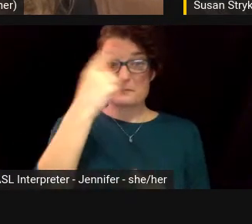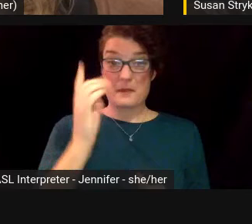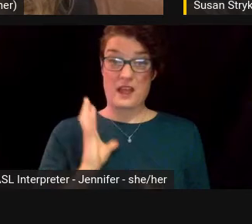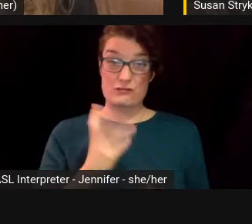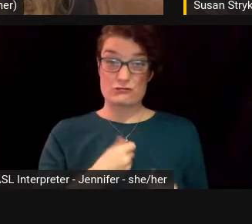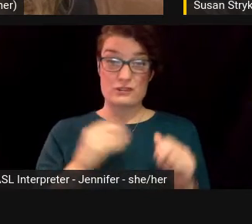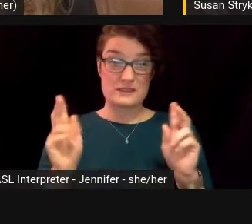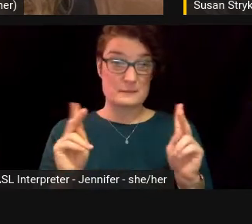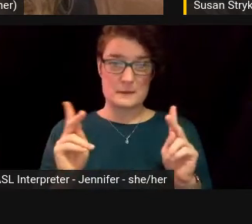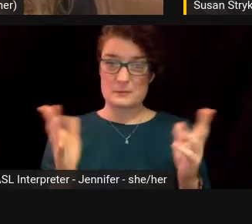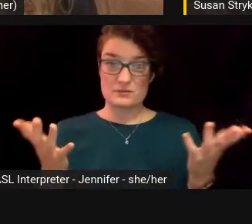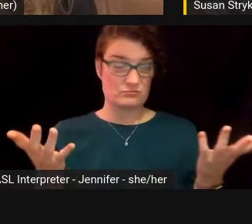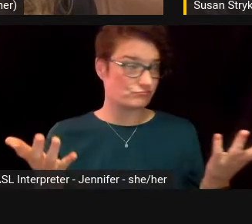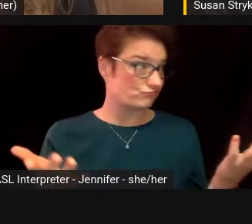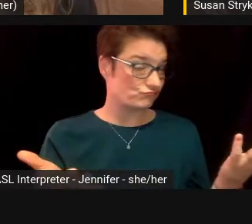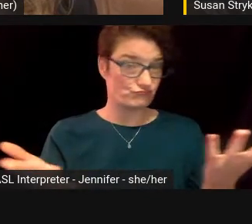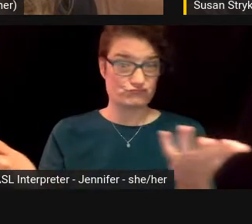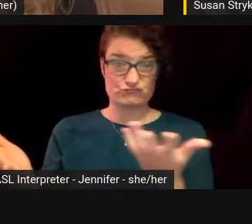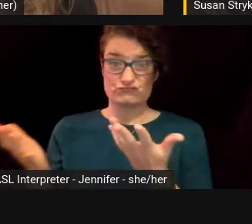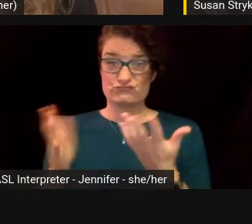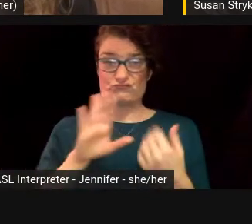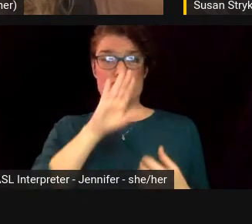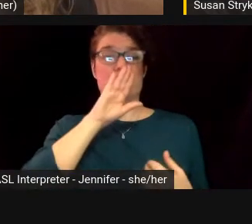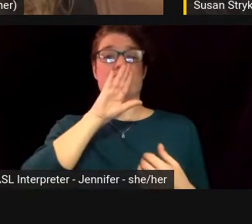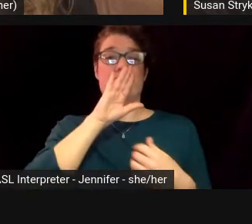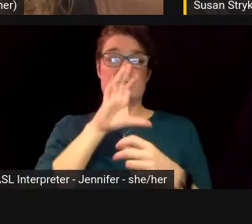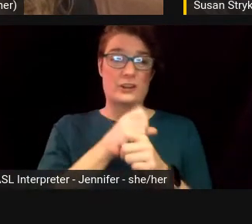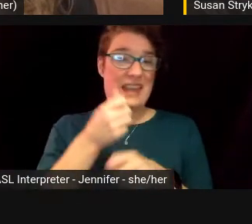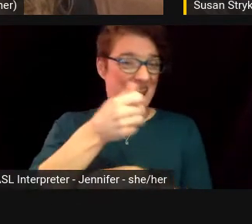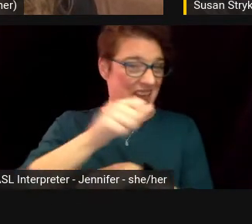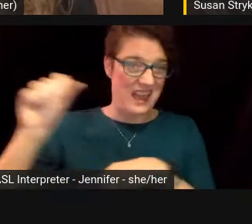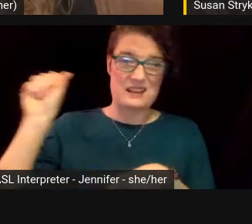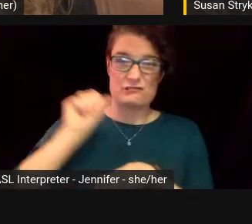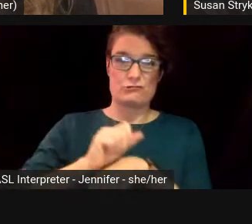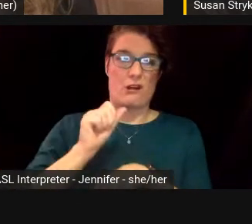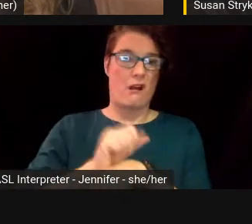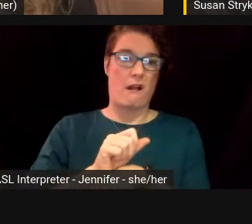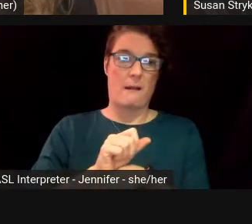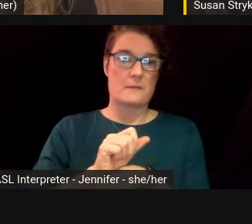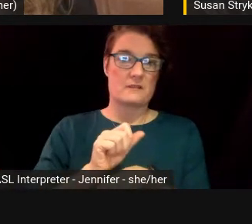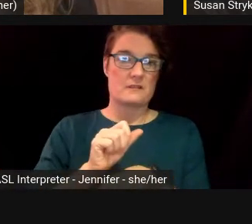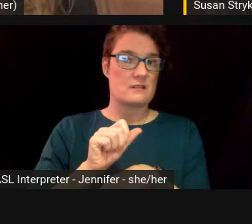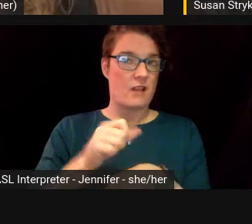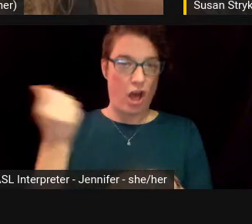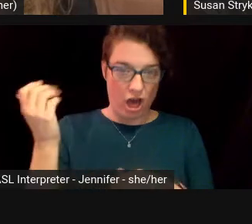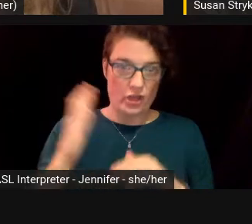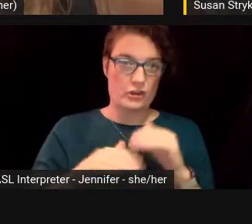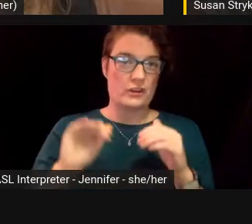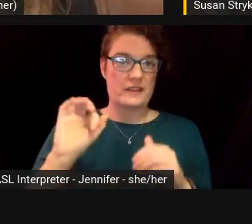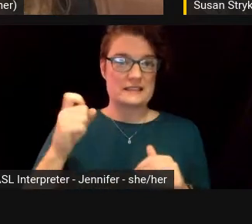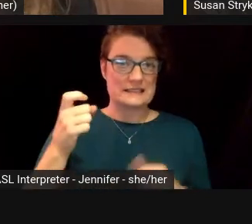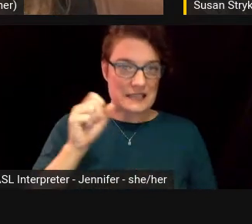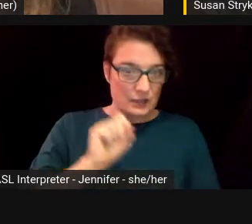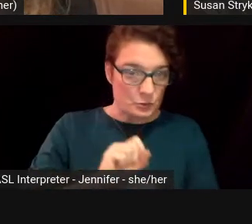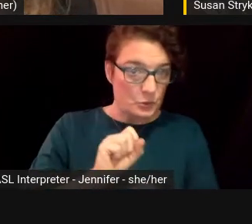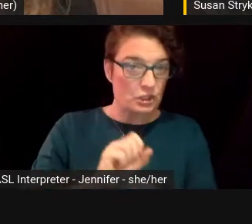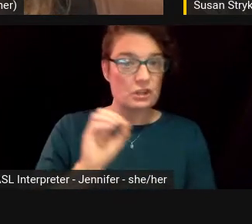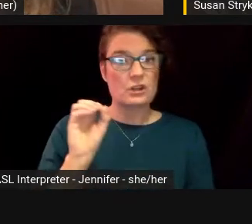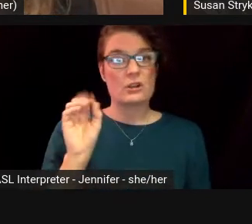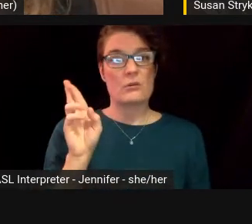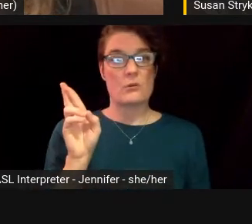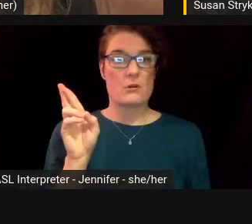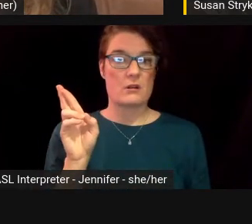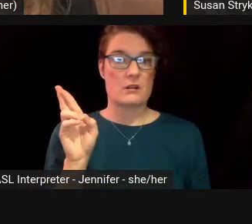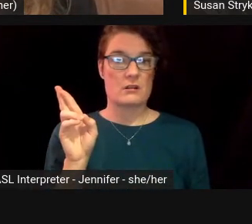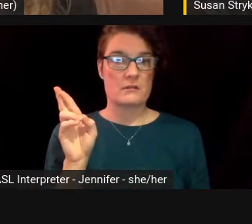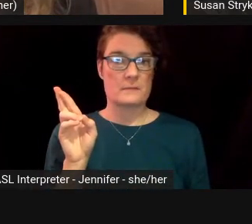find it very difficult to get, um, any job outside of, um, sex work or, um, like